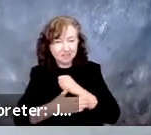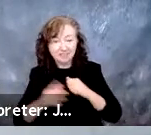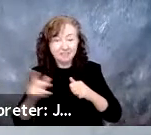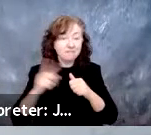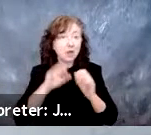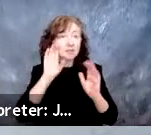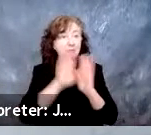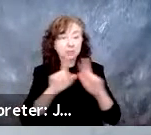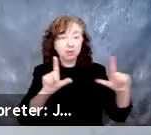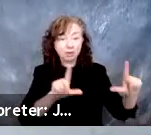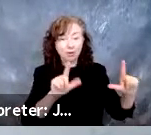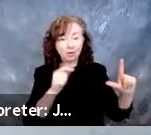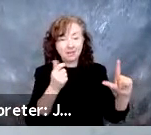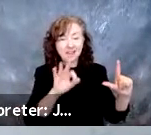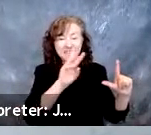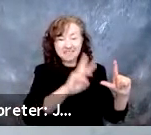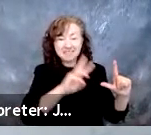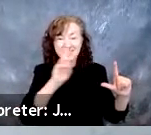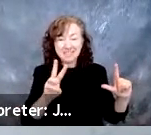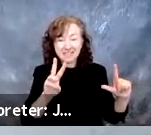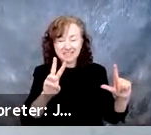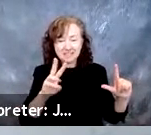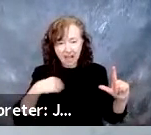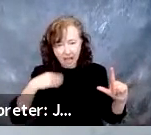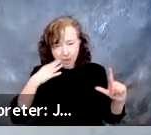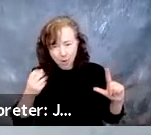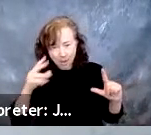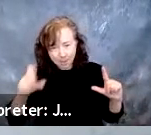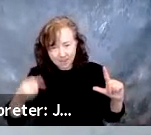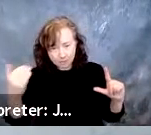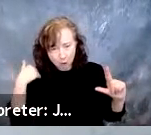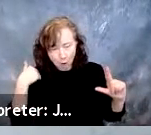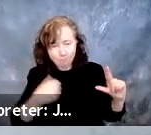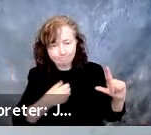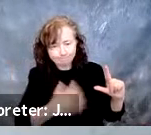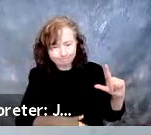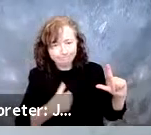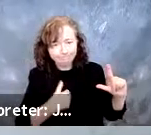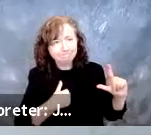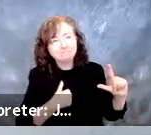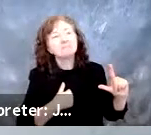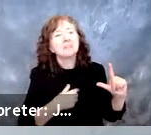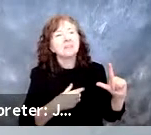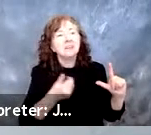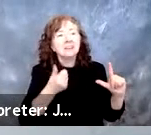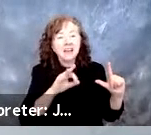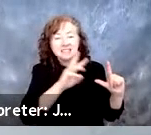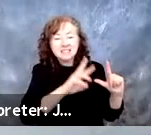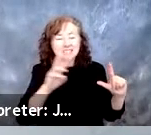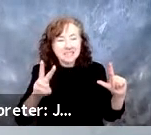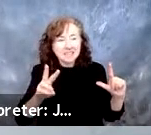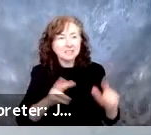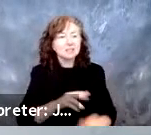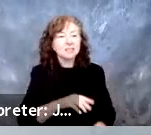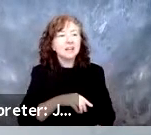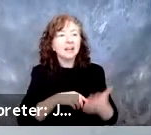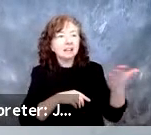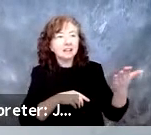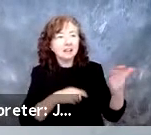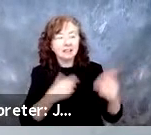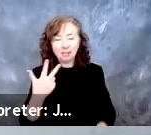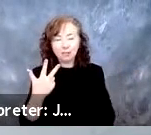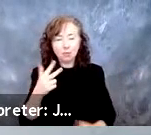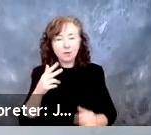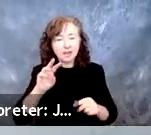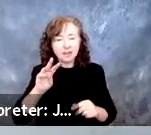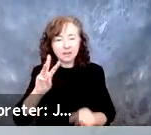1966, I know exactly how many years ago that was, unfortunately. There's Ralph Braun on his tri wheel scooter on the ramp